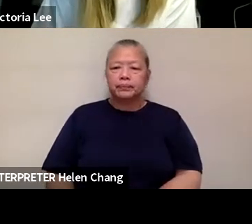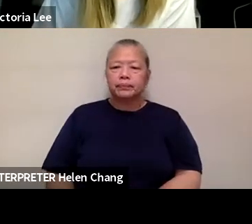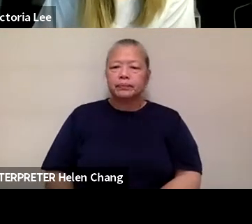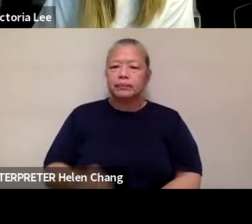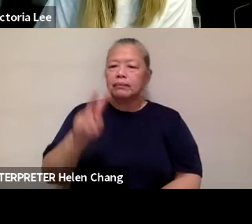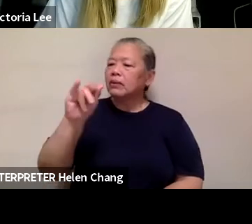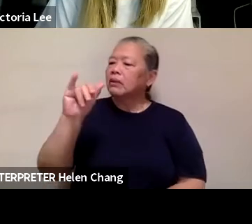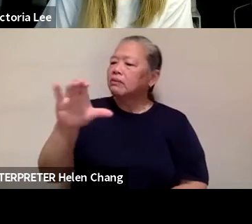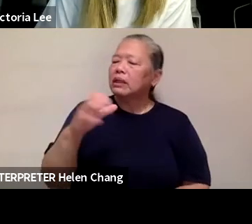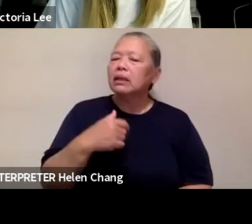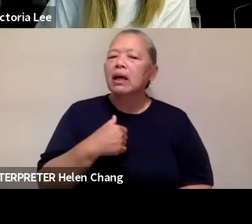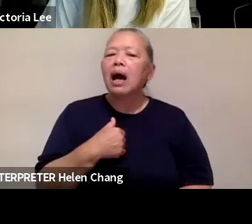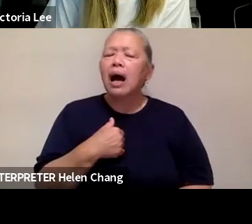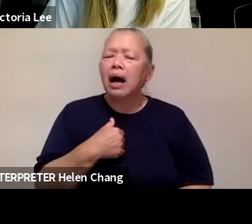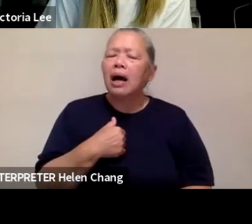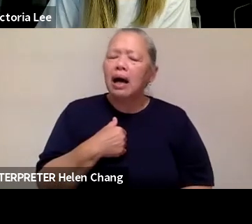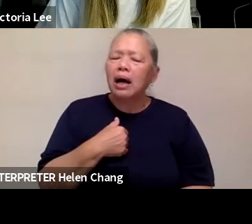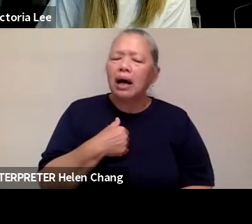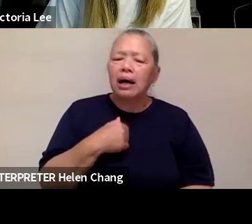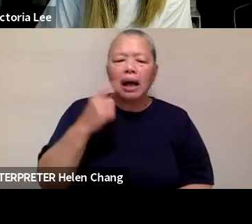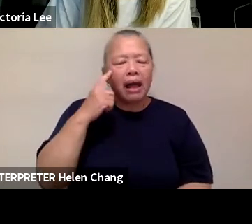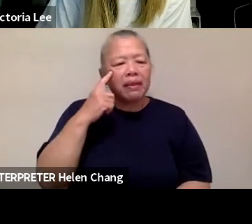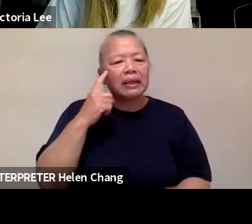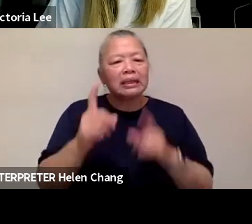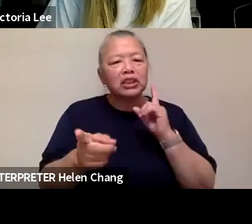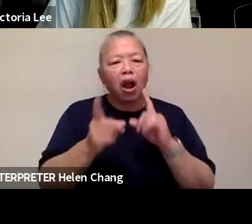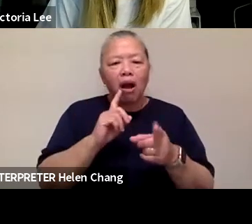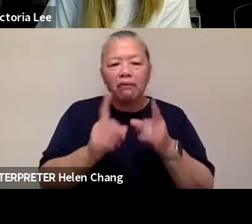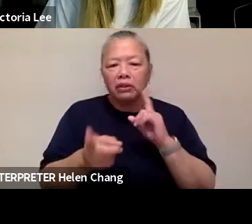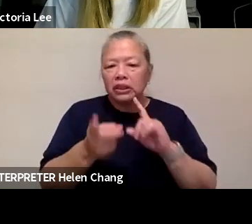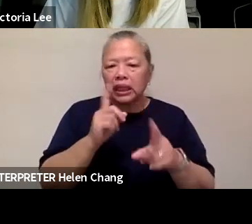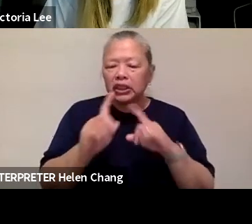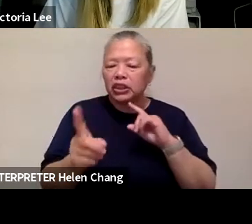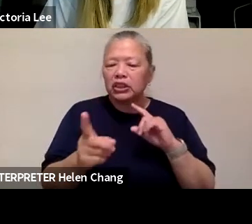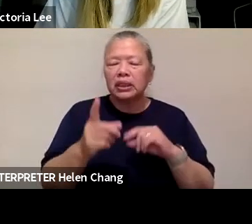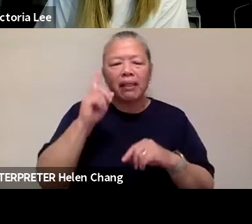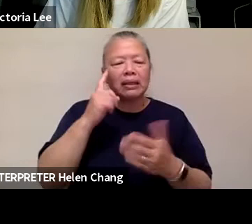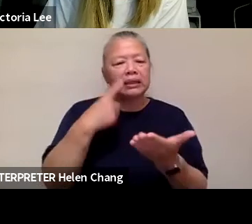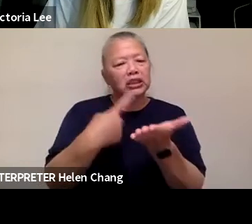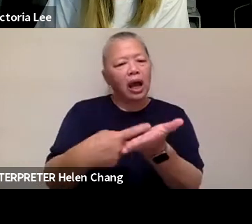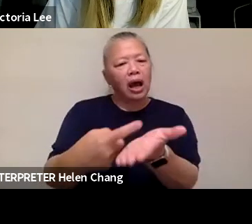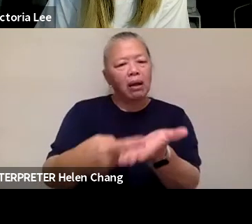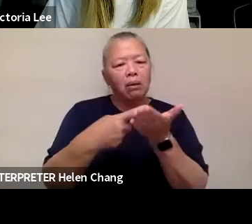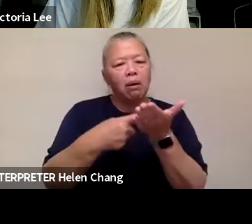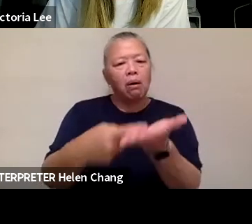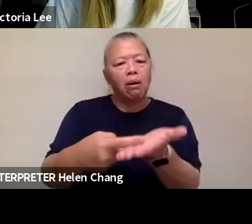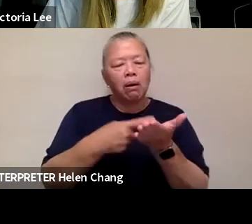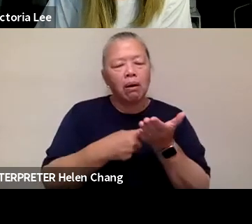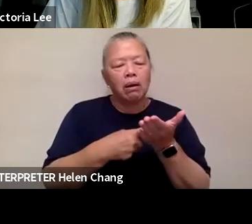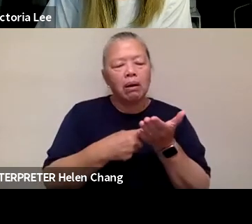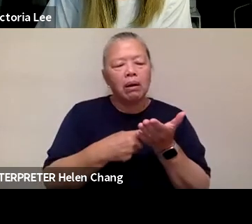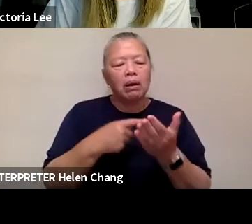I think it's the like conversation and the dialogue. I mean, where it is about